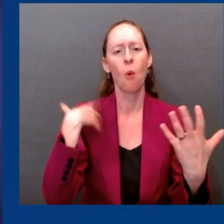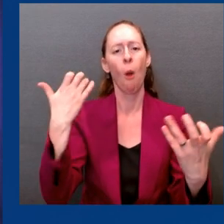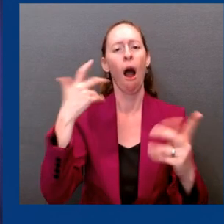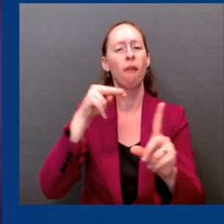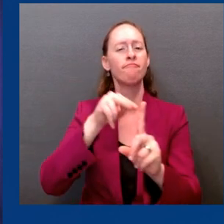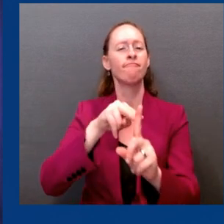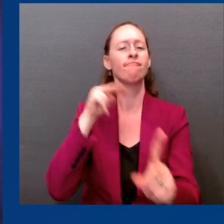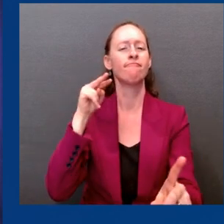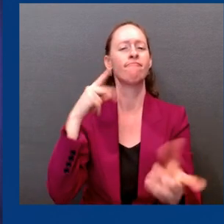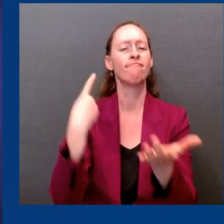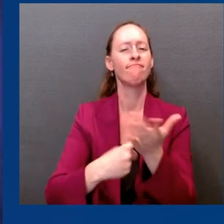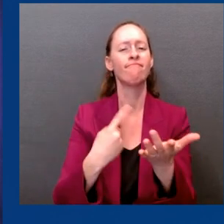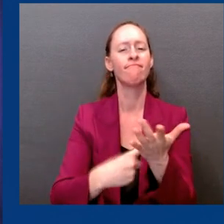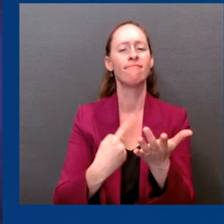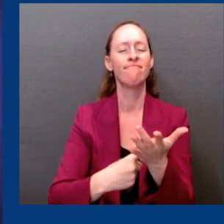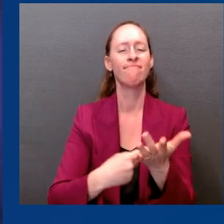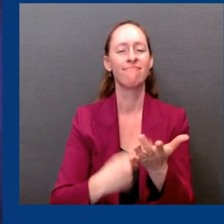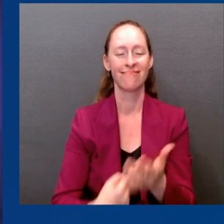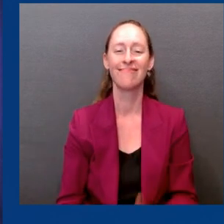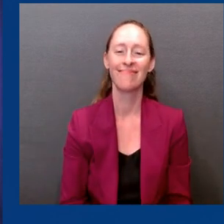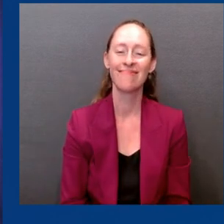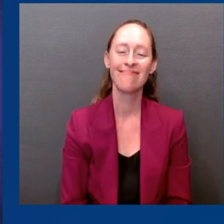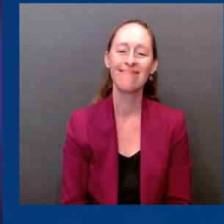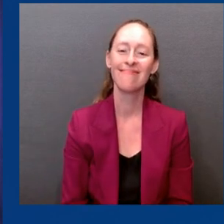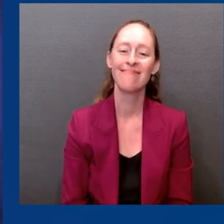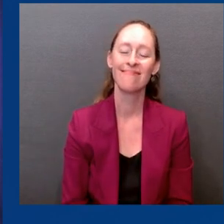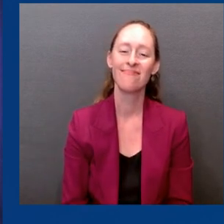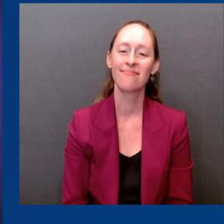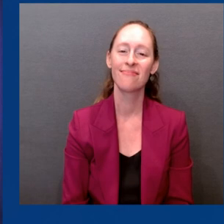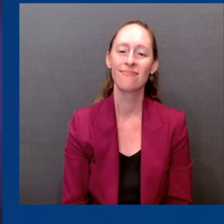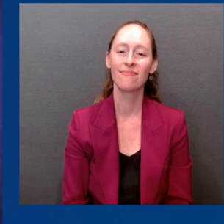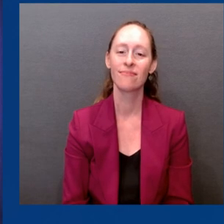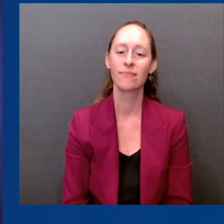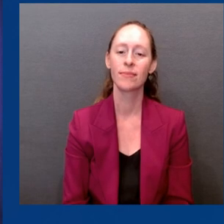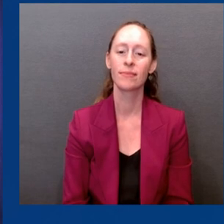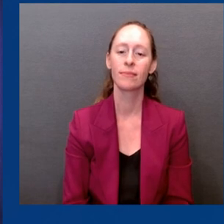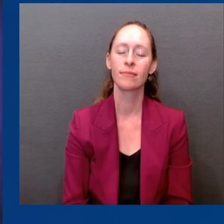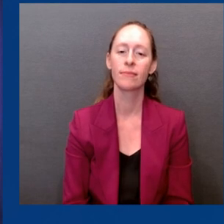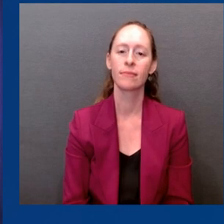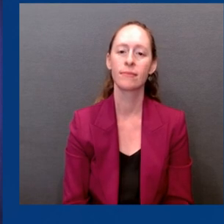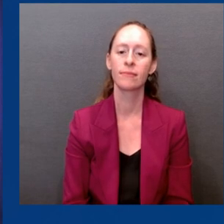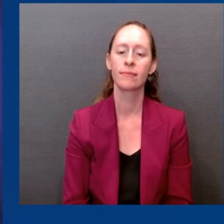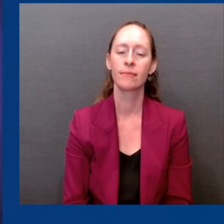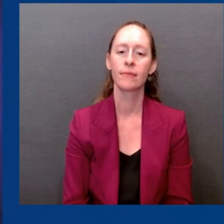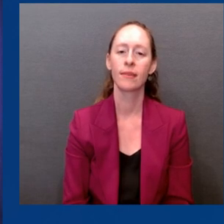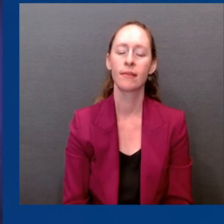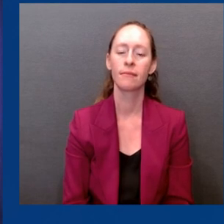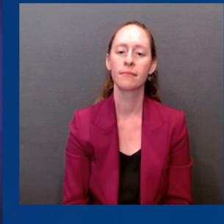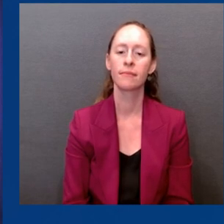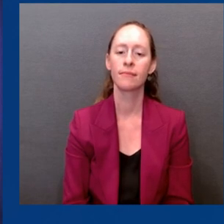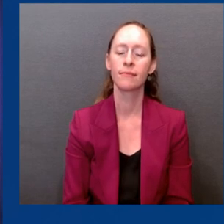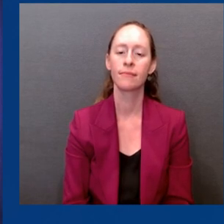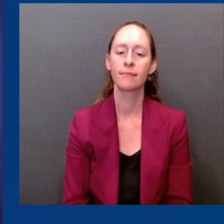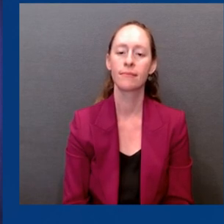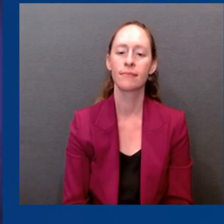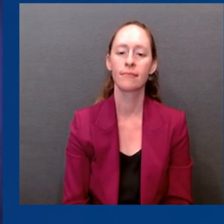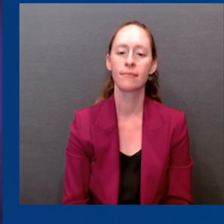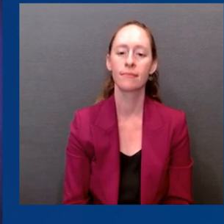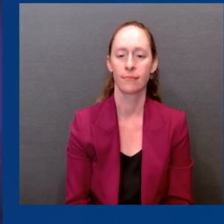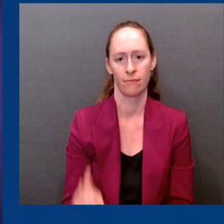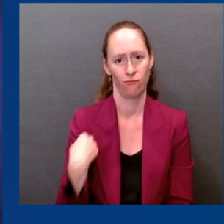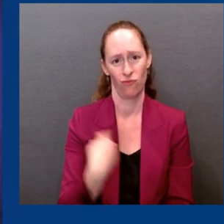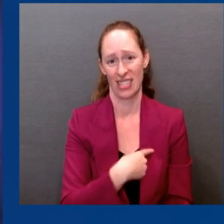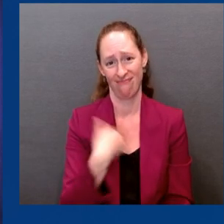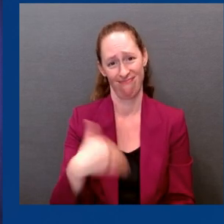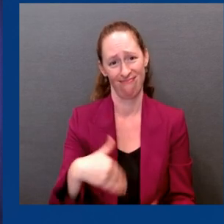points. First, we are clearly in a far better place today than where we were when the President, when President Biden took office 19